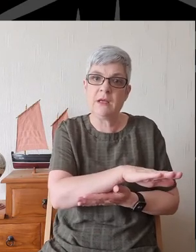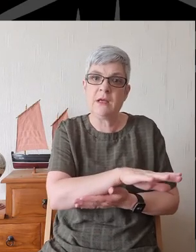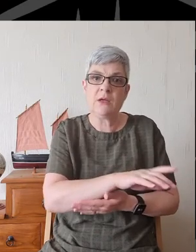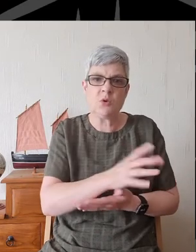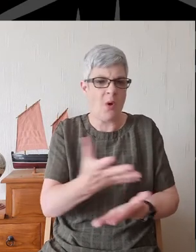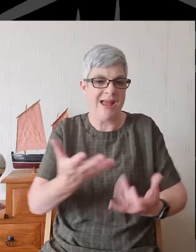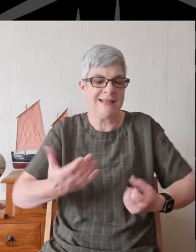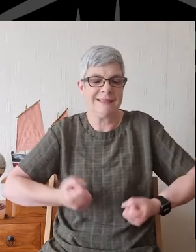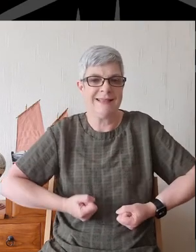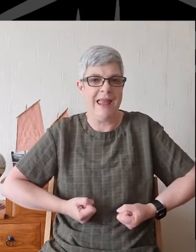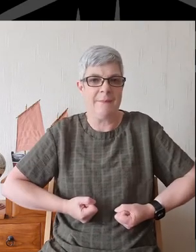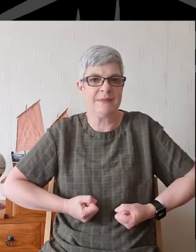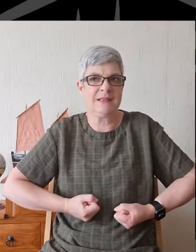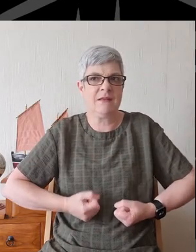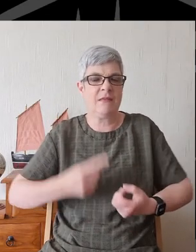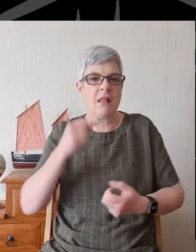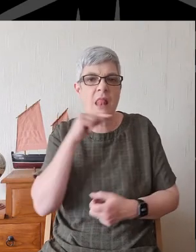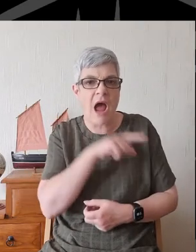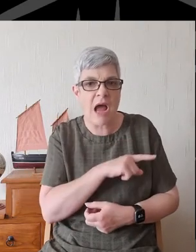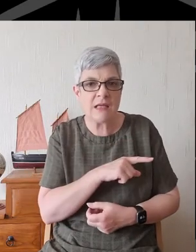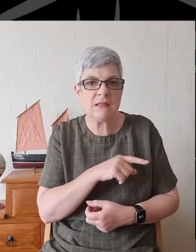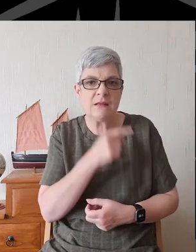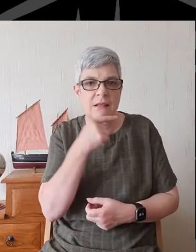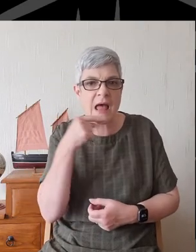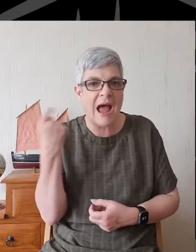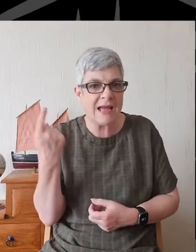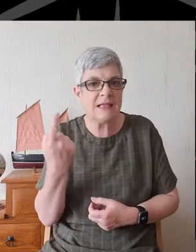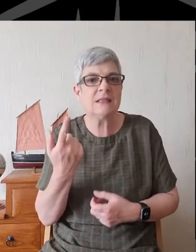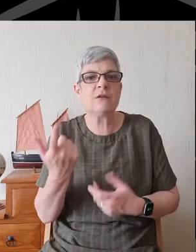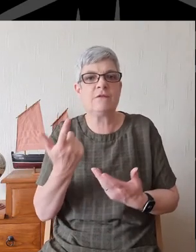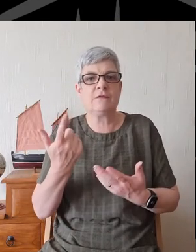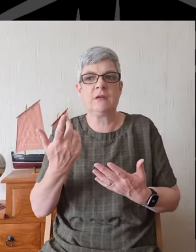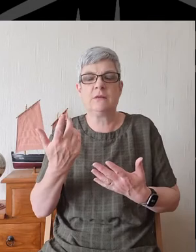lies of commercialism and so on.